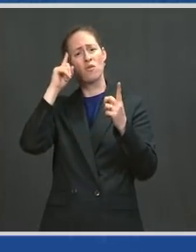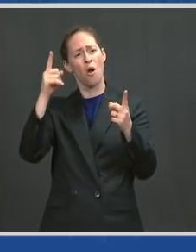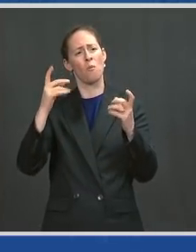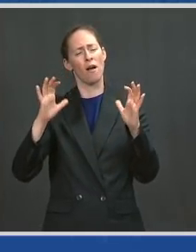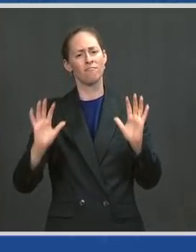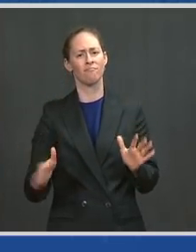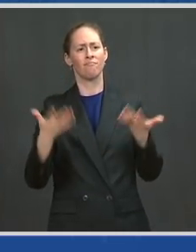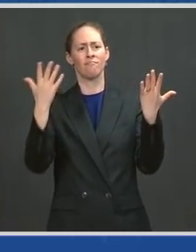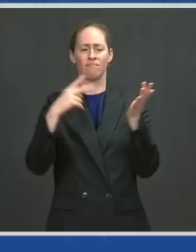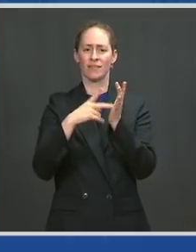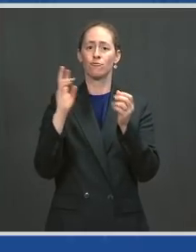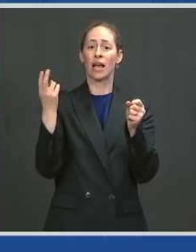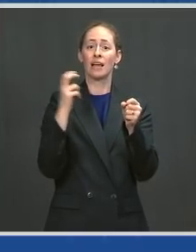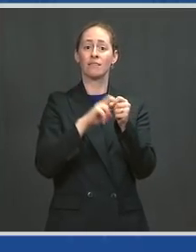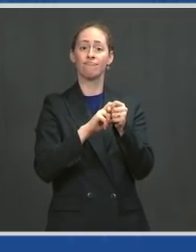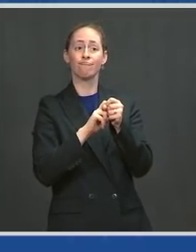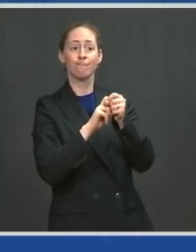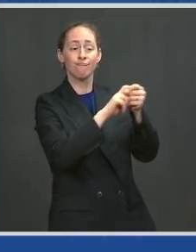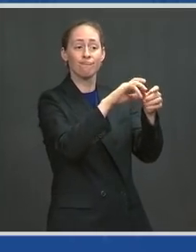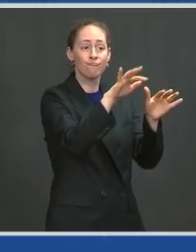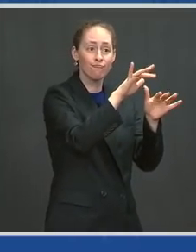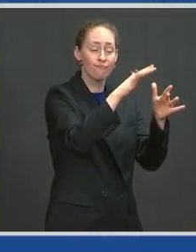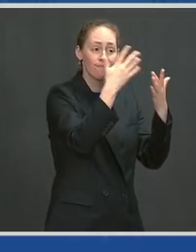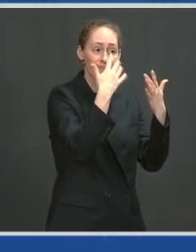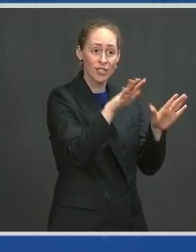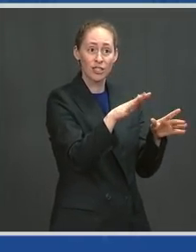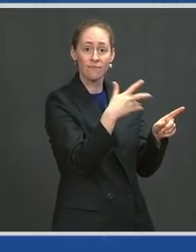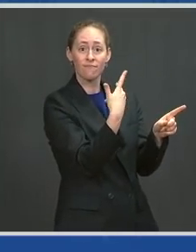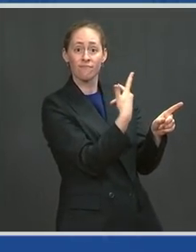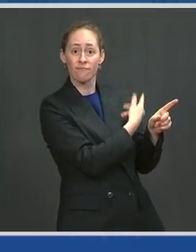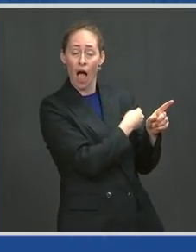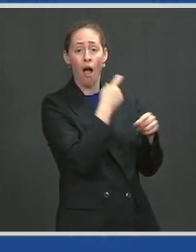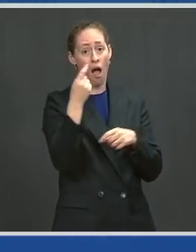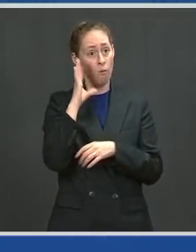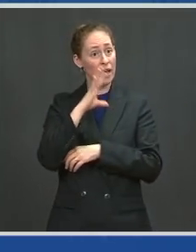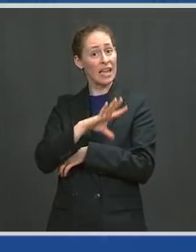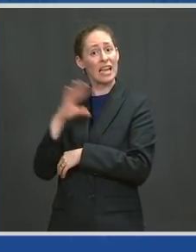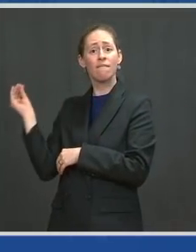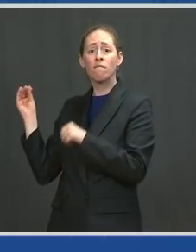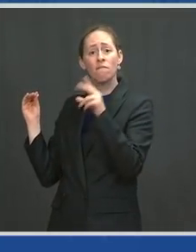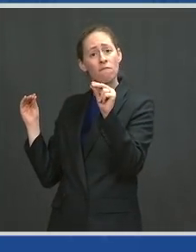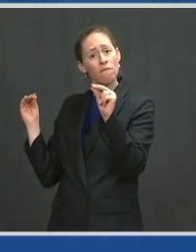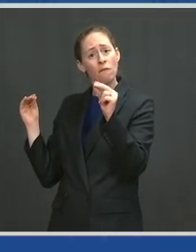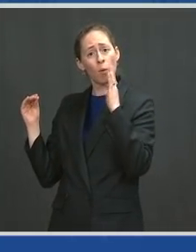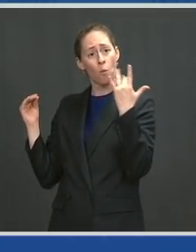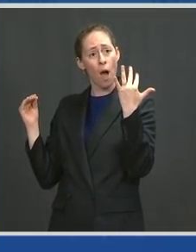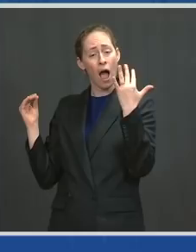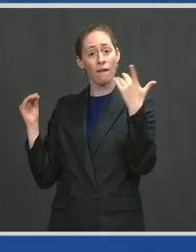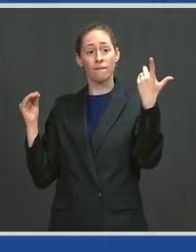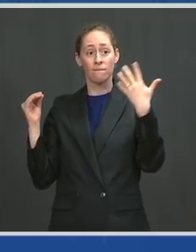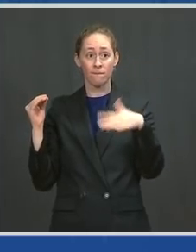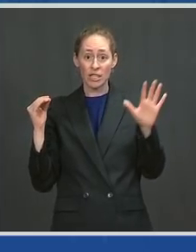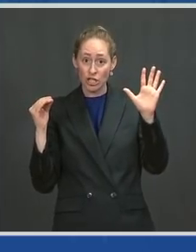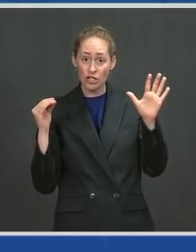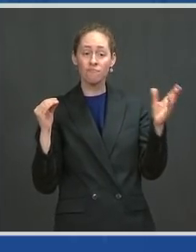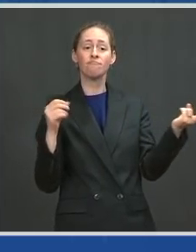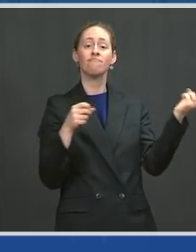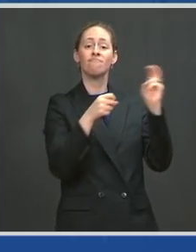take you to the vaccination center, get you — wait for you and take you back to your home or wherever you emerge from.